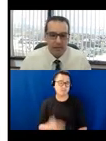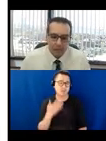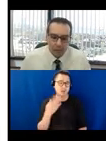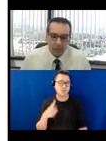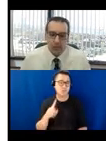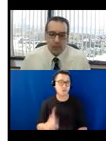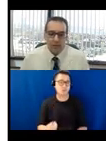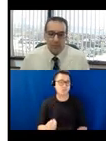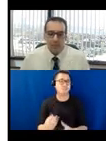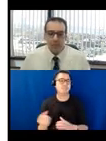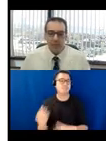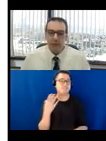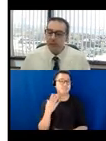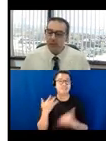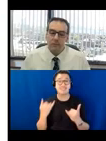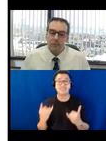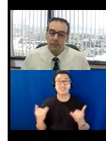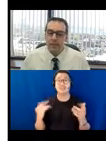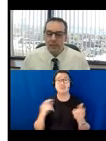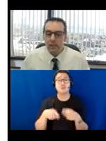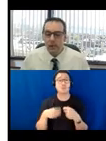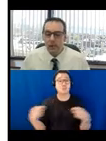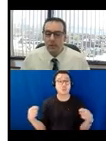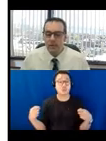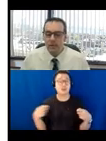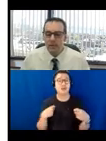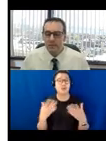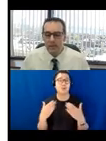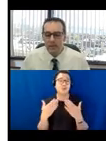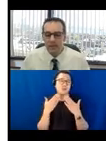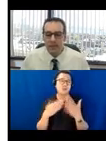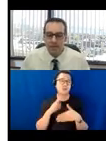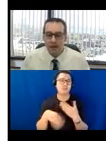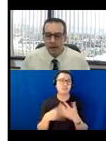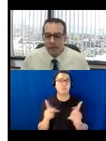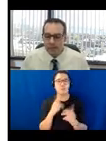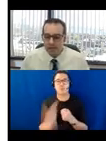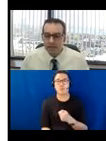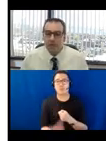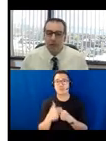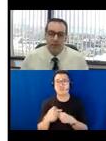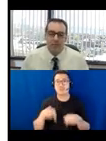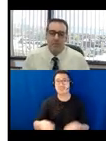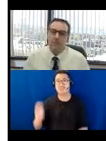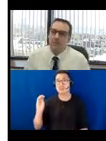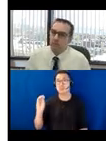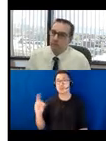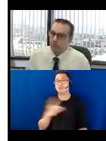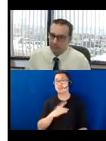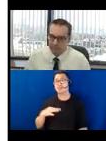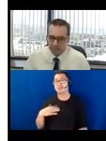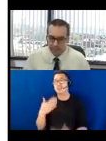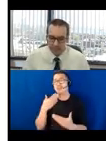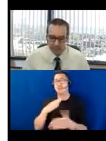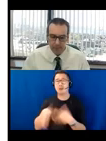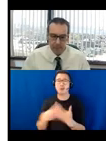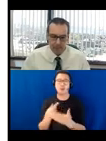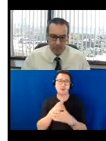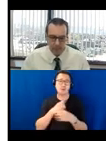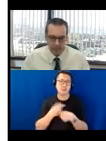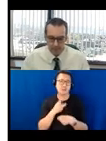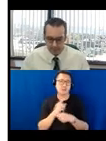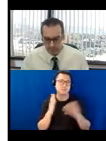And I really want to close up with, I would like to really thank you all for attending this event and the entire MOD staff for all the assistance and really pulling this together.